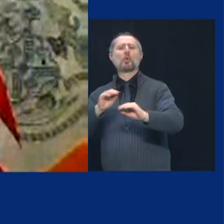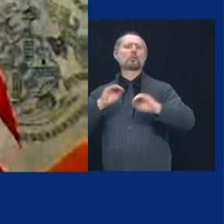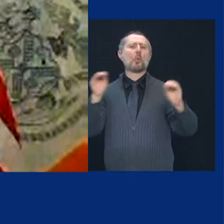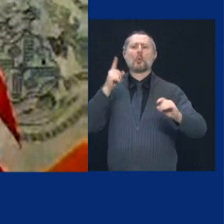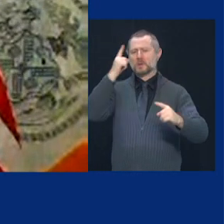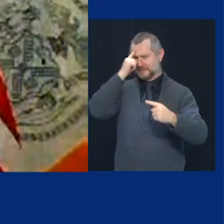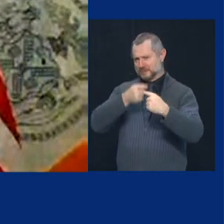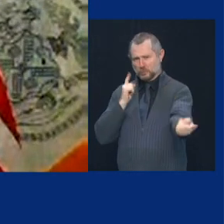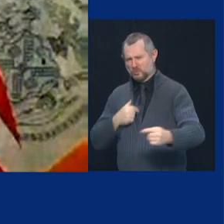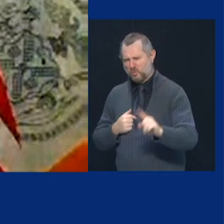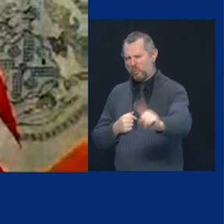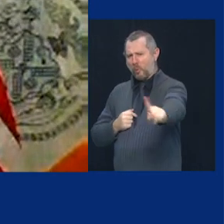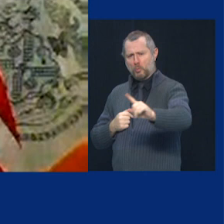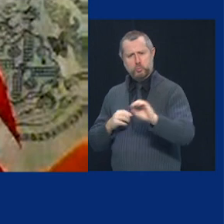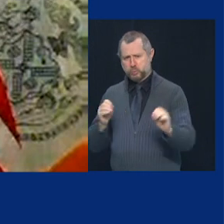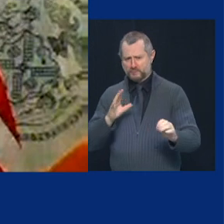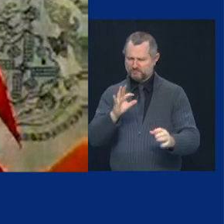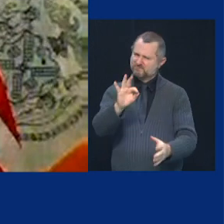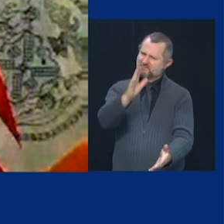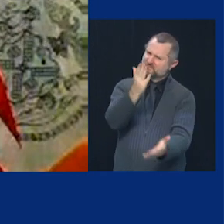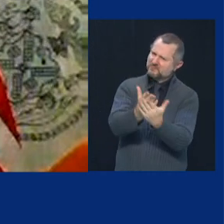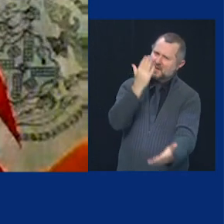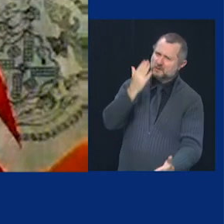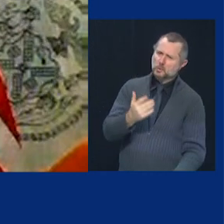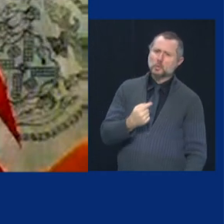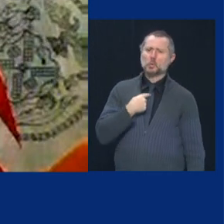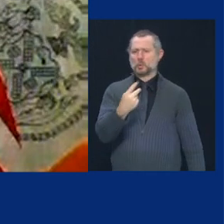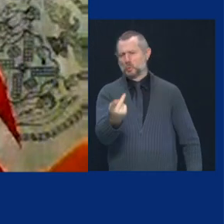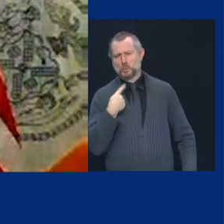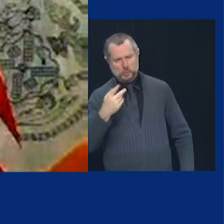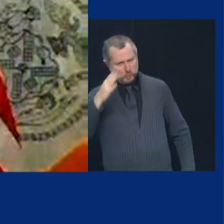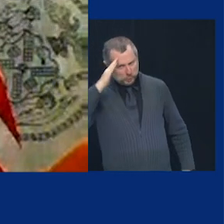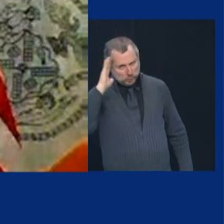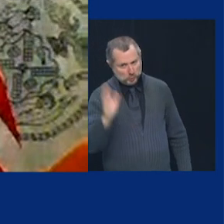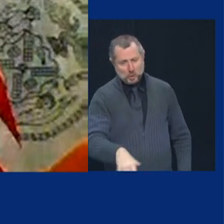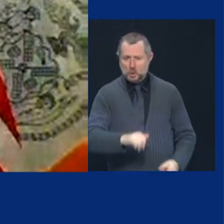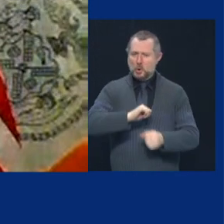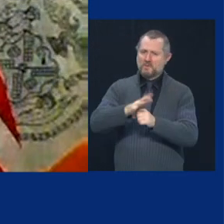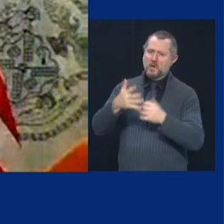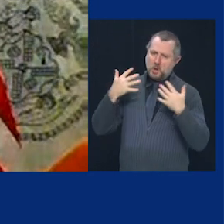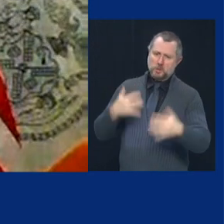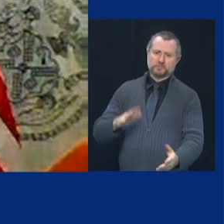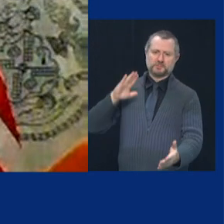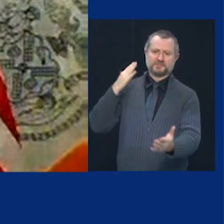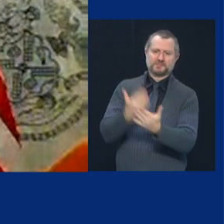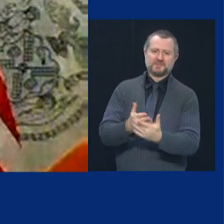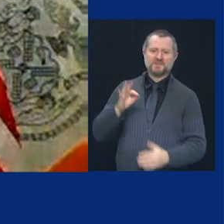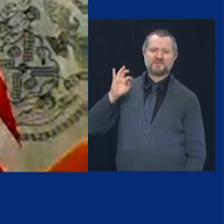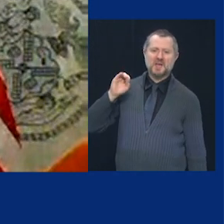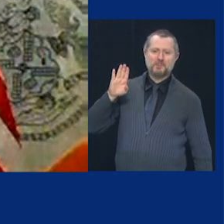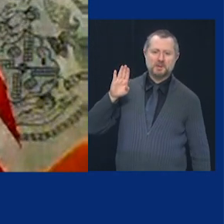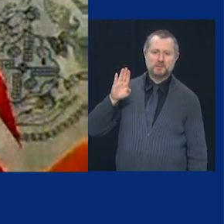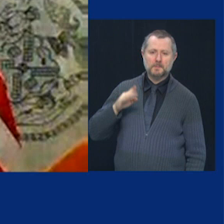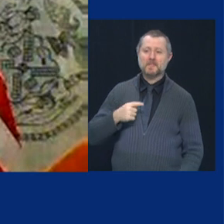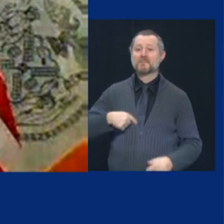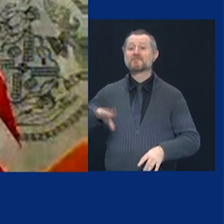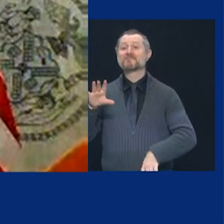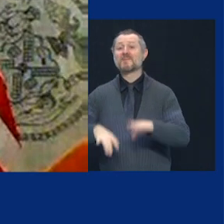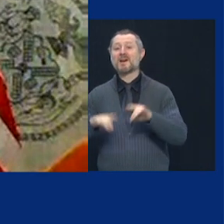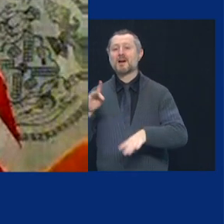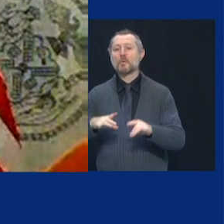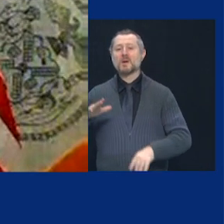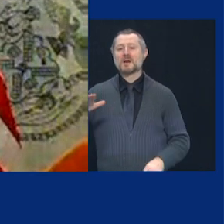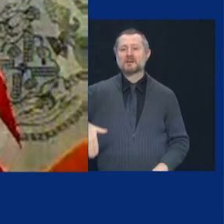we know that the virus was now here in february right we found out too late but scientists will